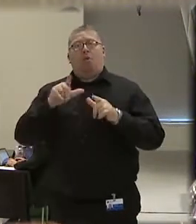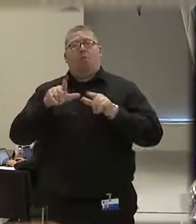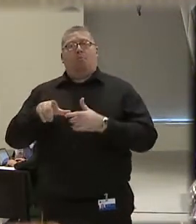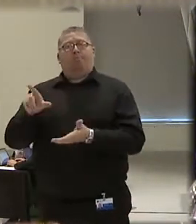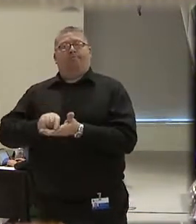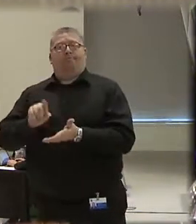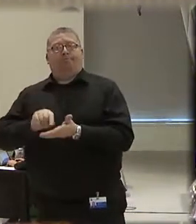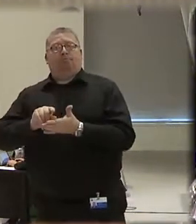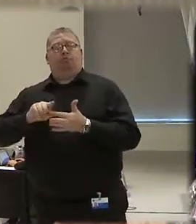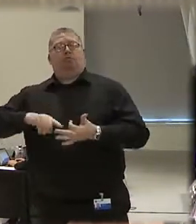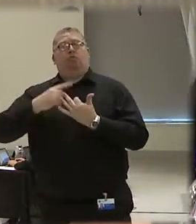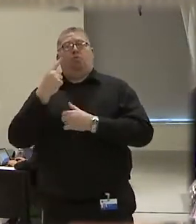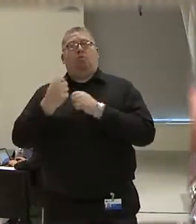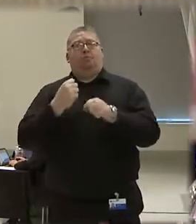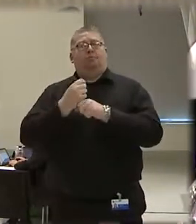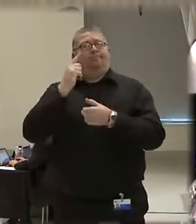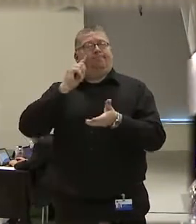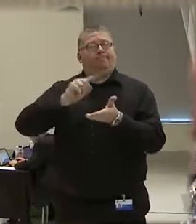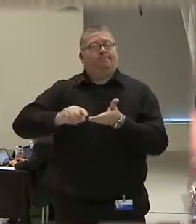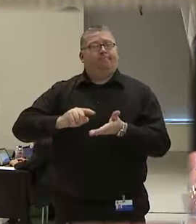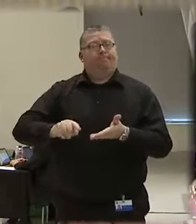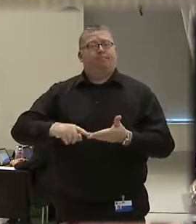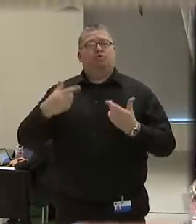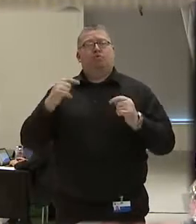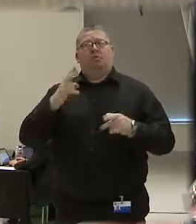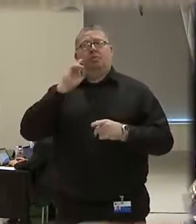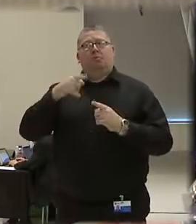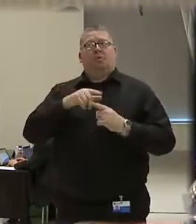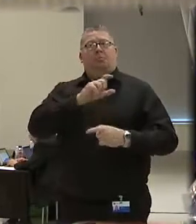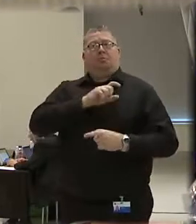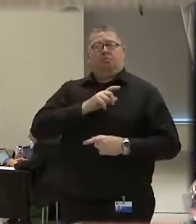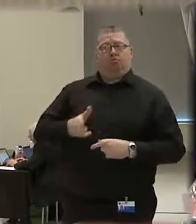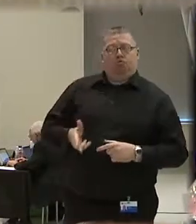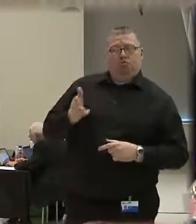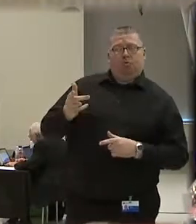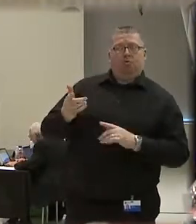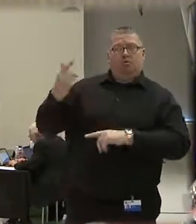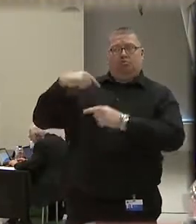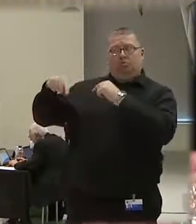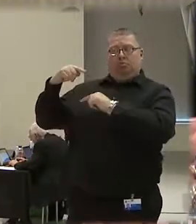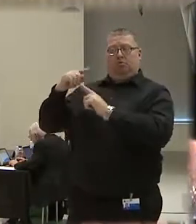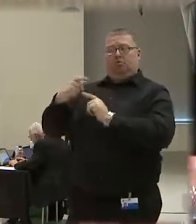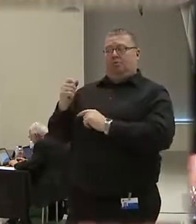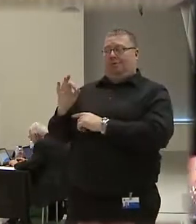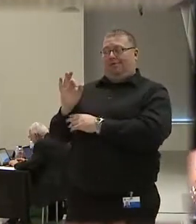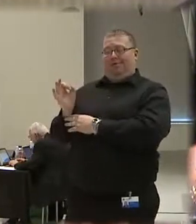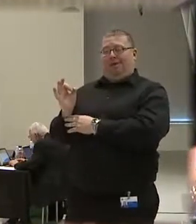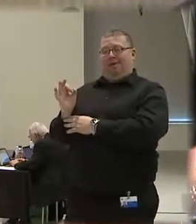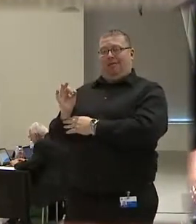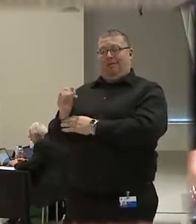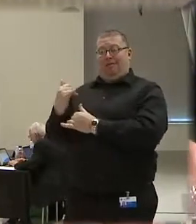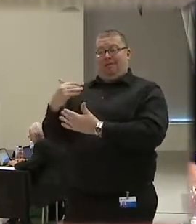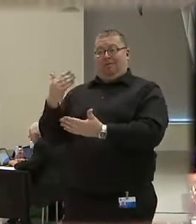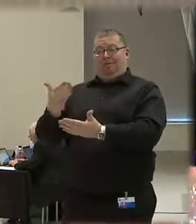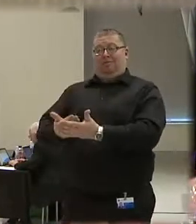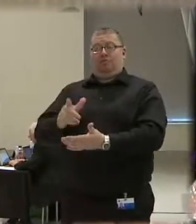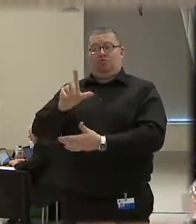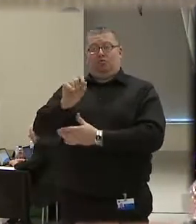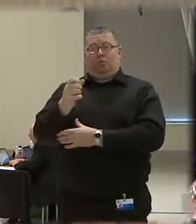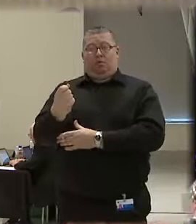embarked on a year-long investigation looking into officer-involved shootings going back to 1990. By the end of 2011,